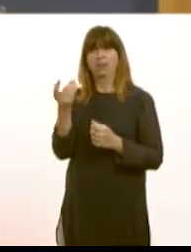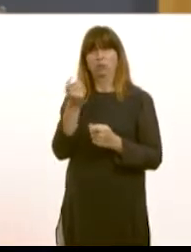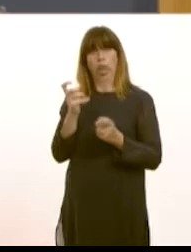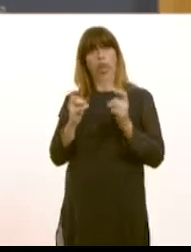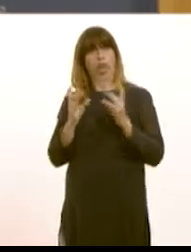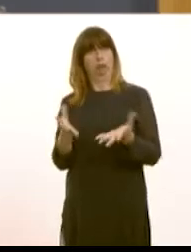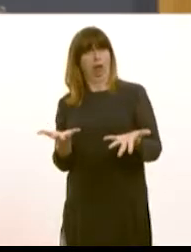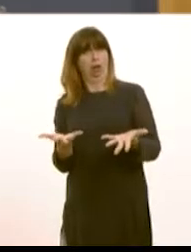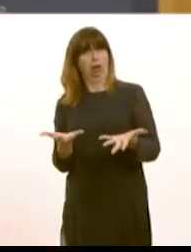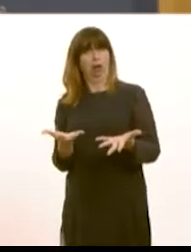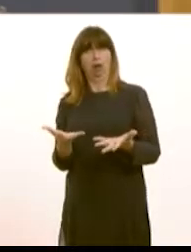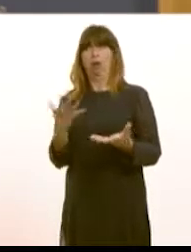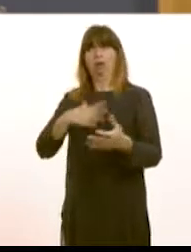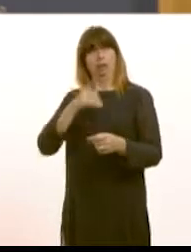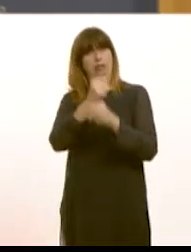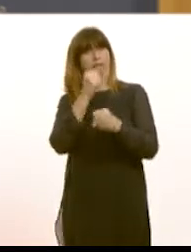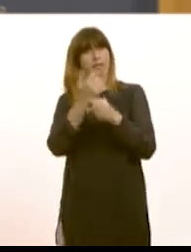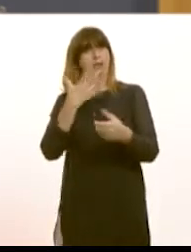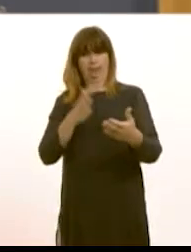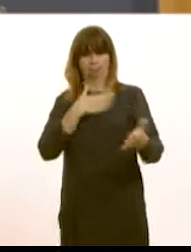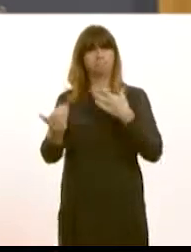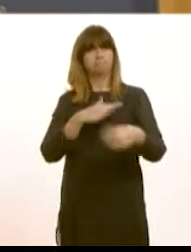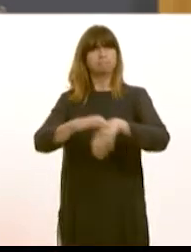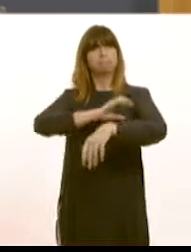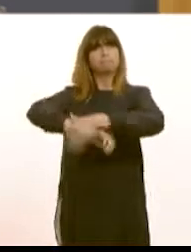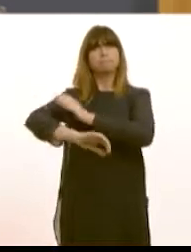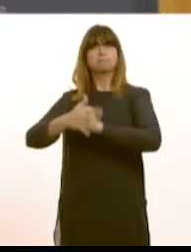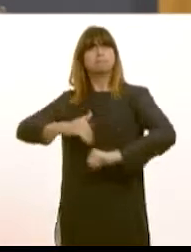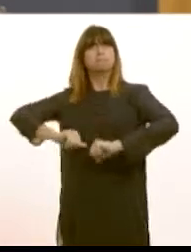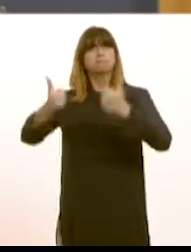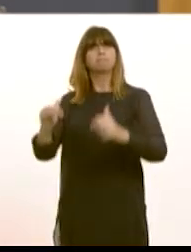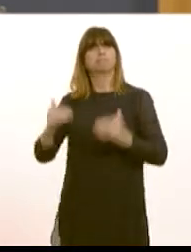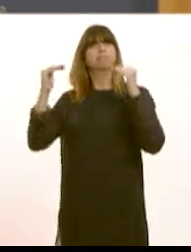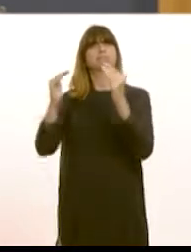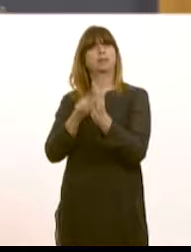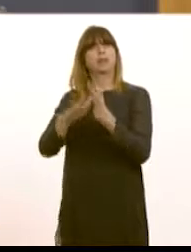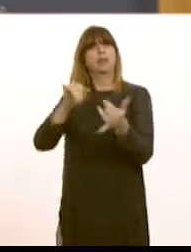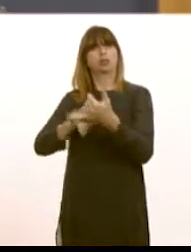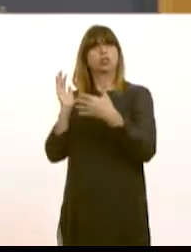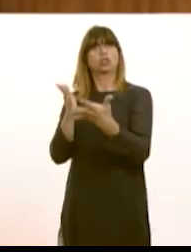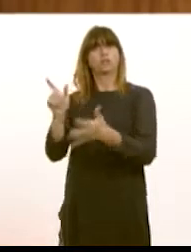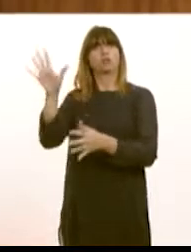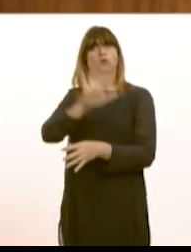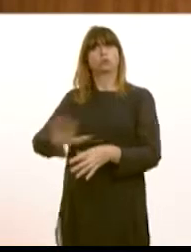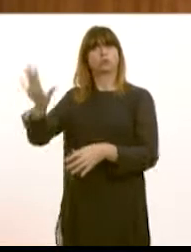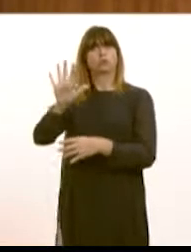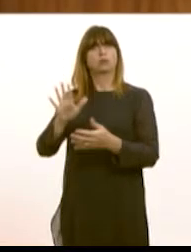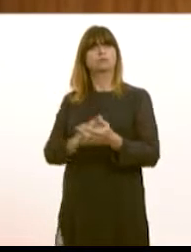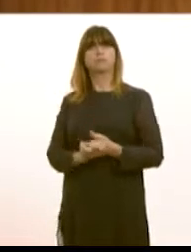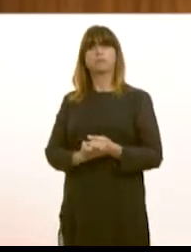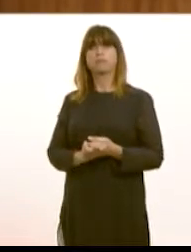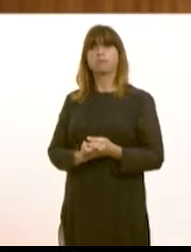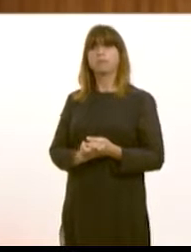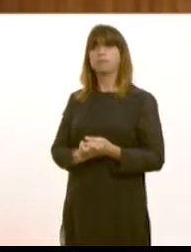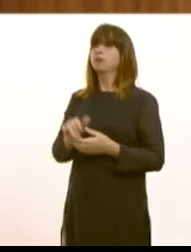time for the Government to actually get its act together and make a health service fit for the people of Wales in the area of Duy van Meryonhid? Well, these are independent